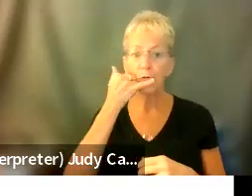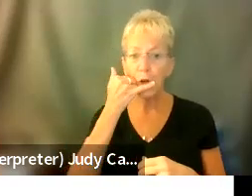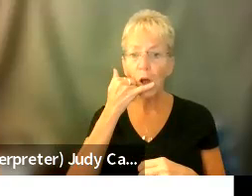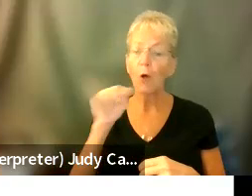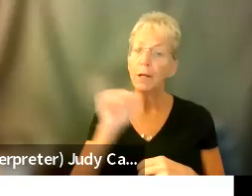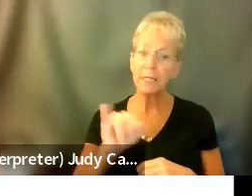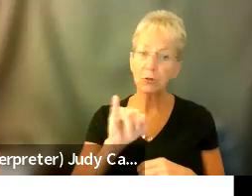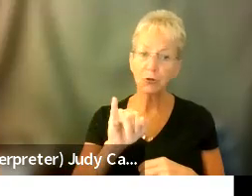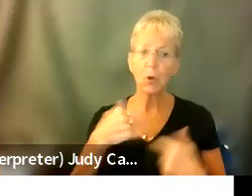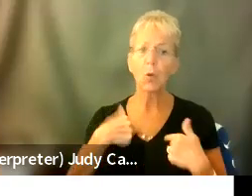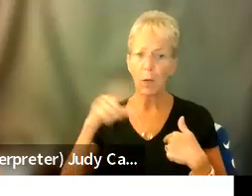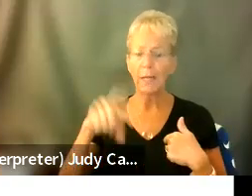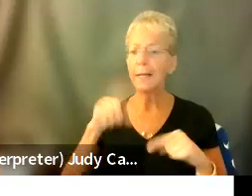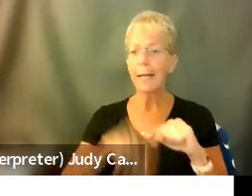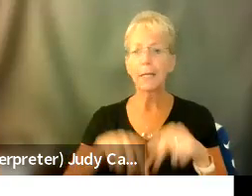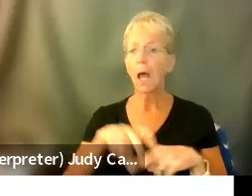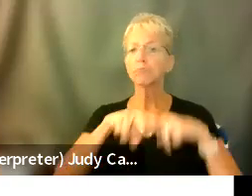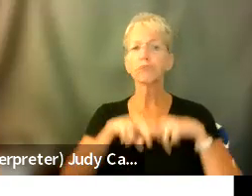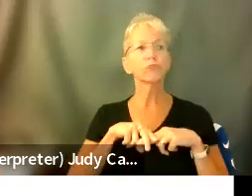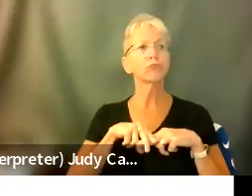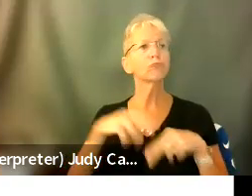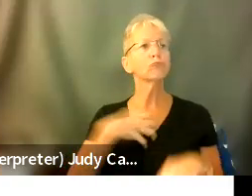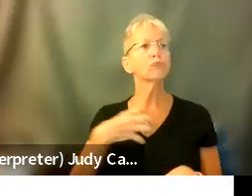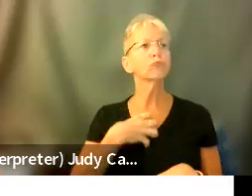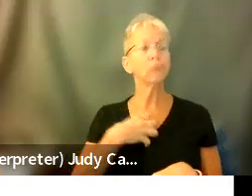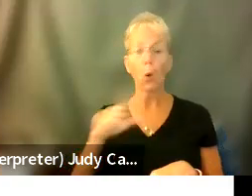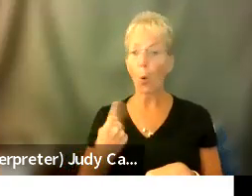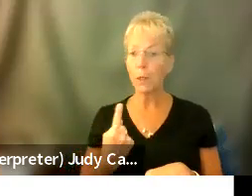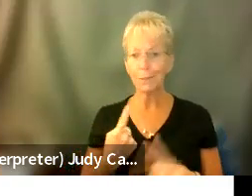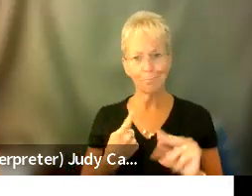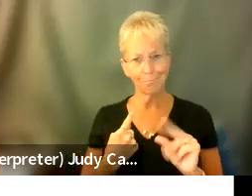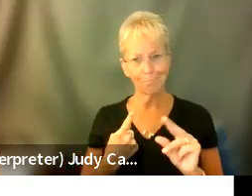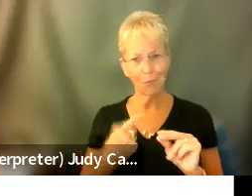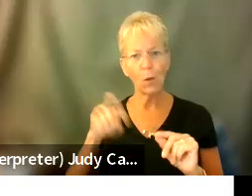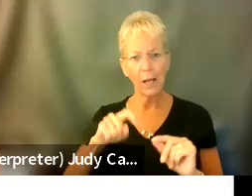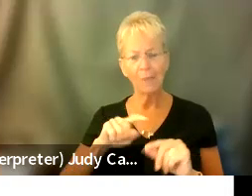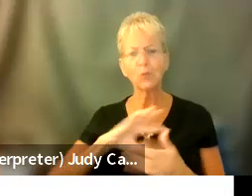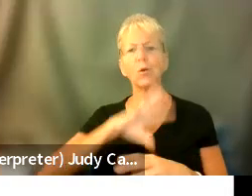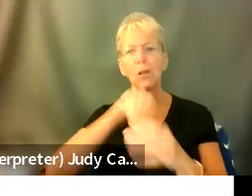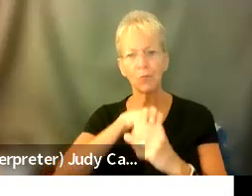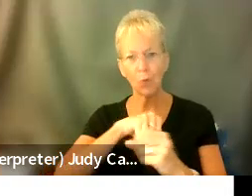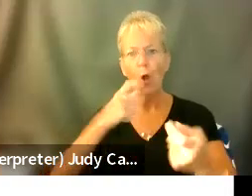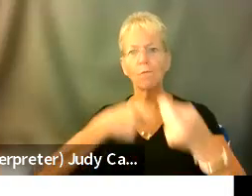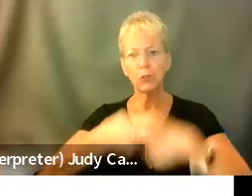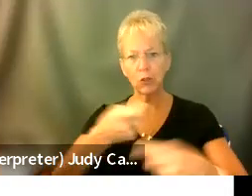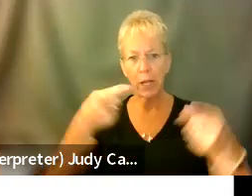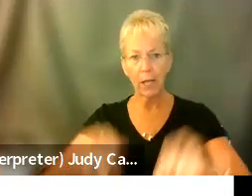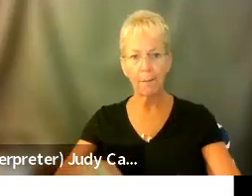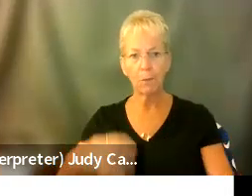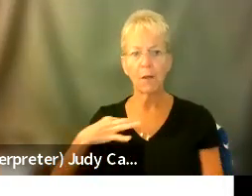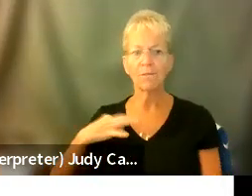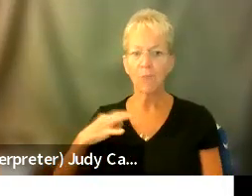insurance, we cannot sit back and complain. We have to be a part of making change happen. Volunteer.